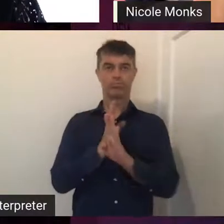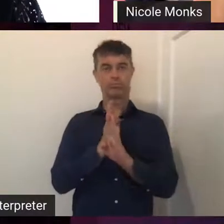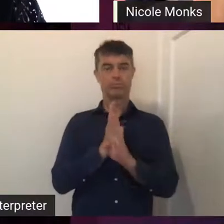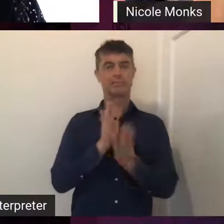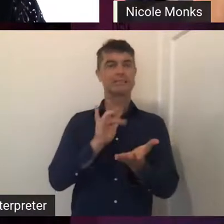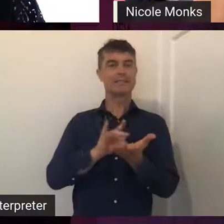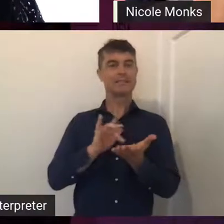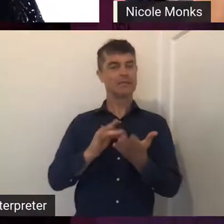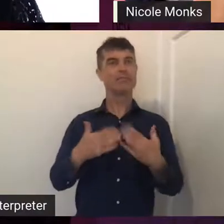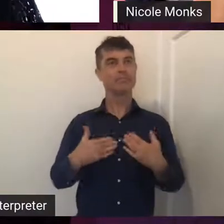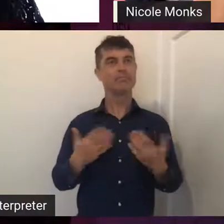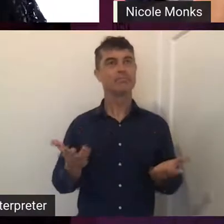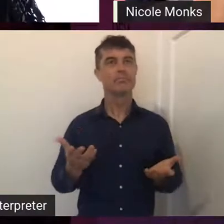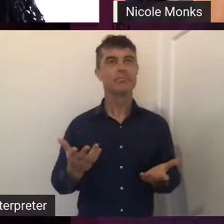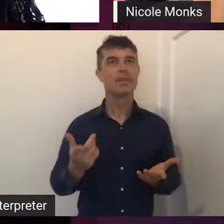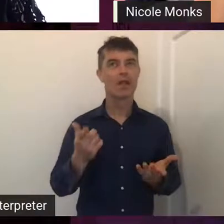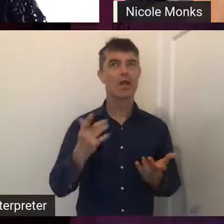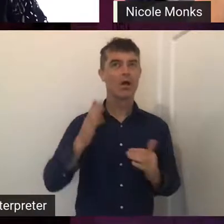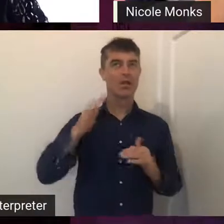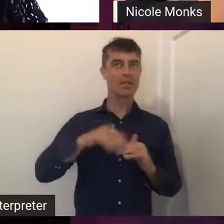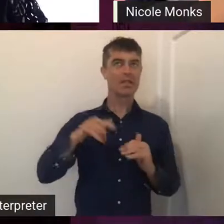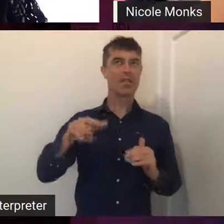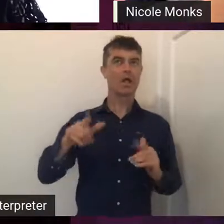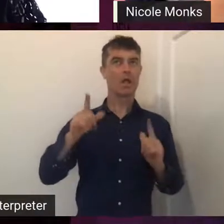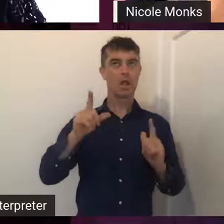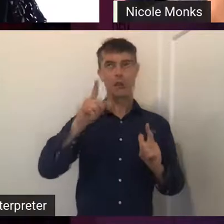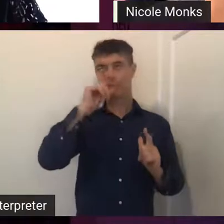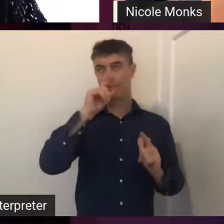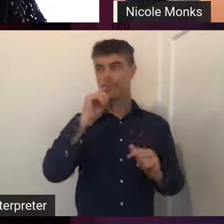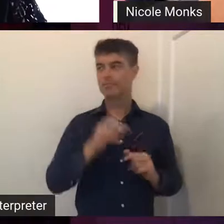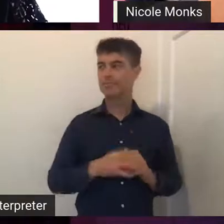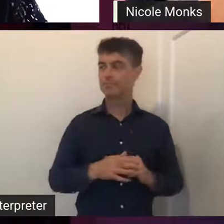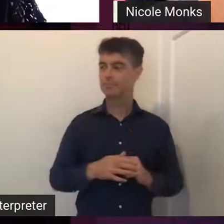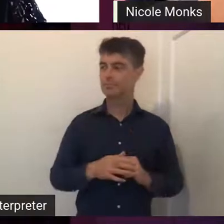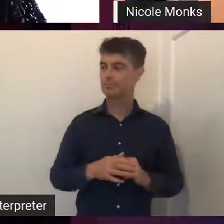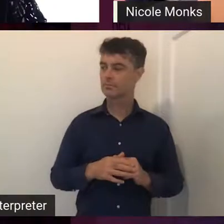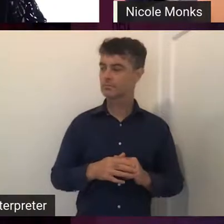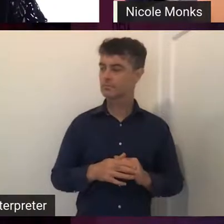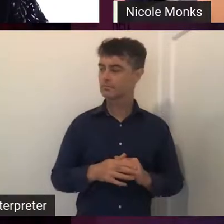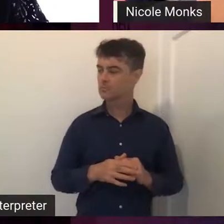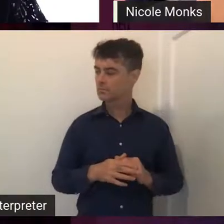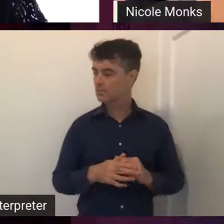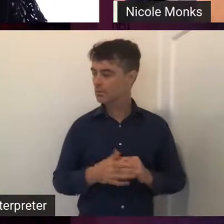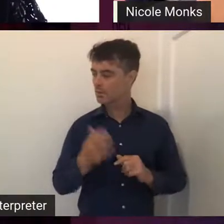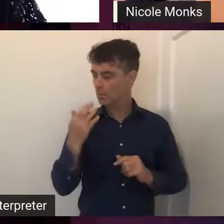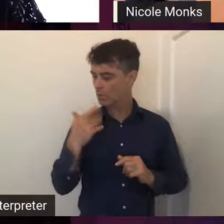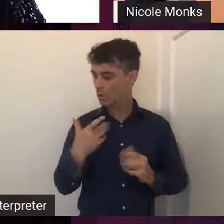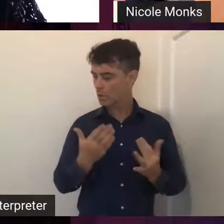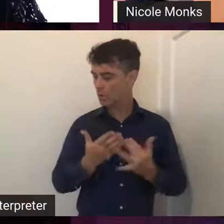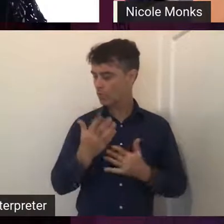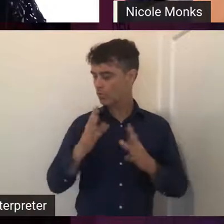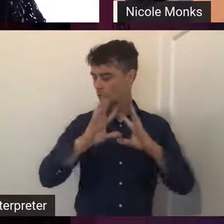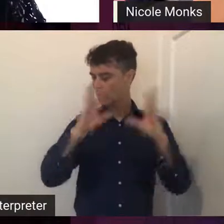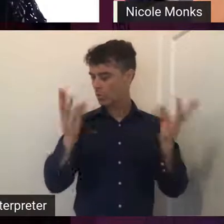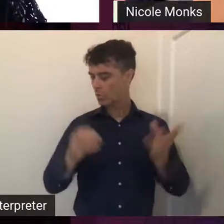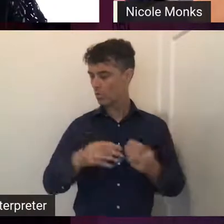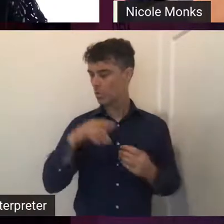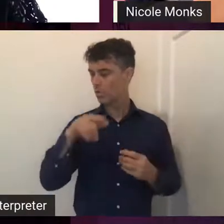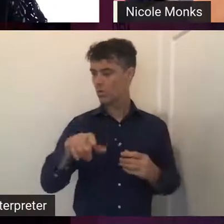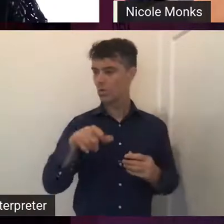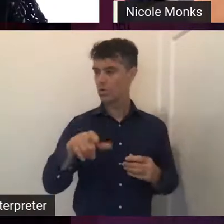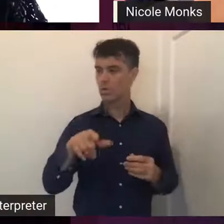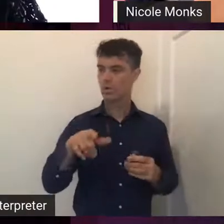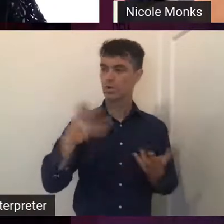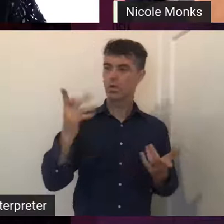to be said about that for a lot of people. I think in particular, you know, when we're going through all of these, you know,